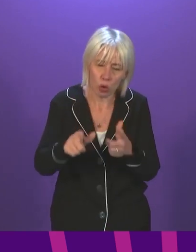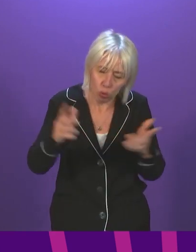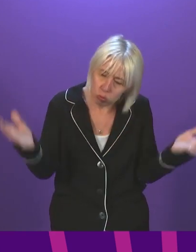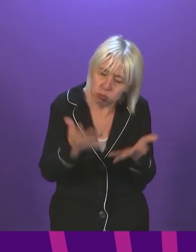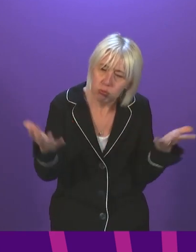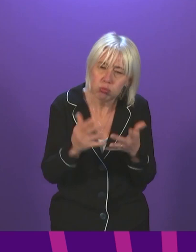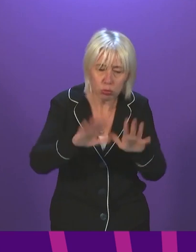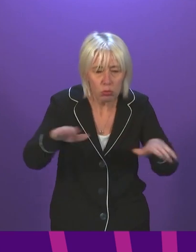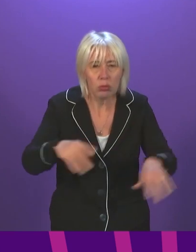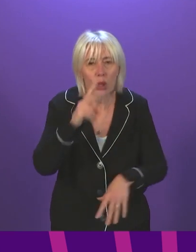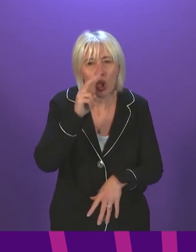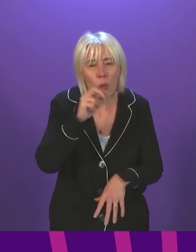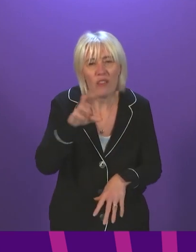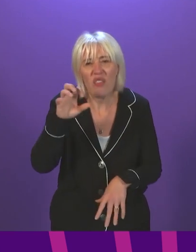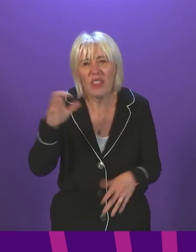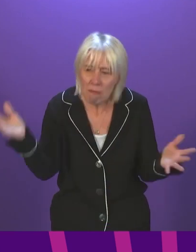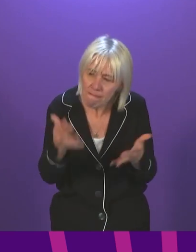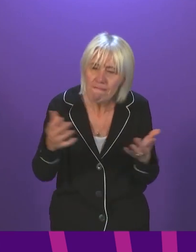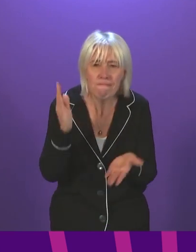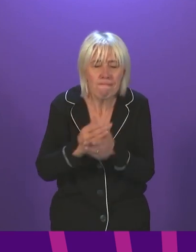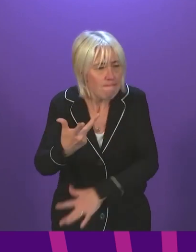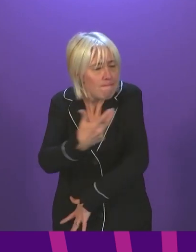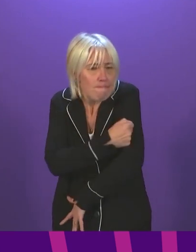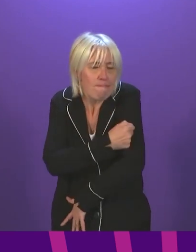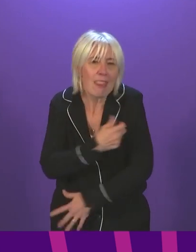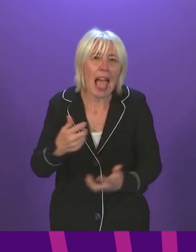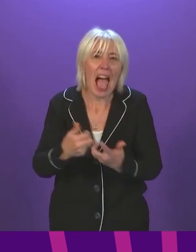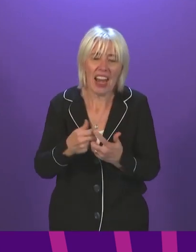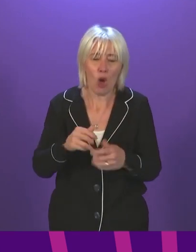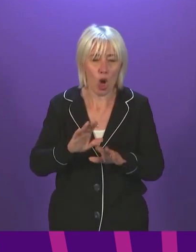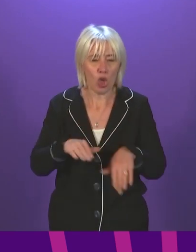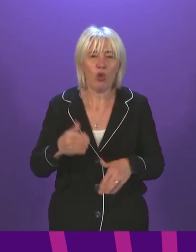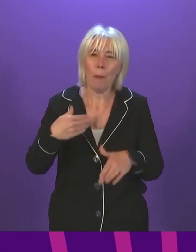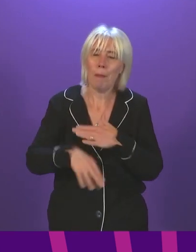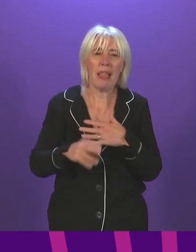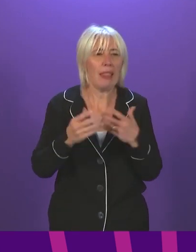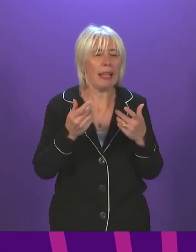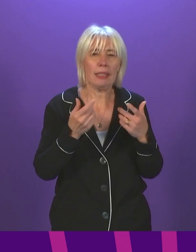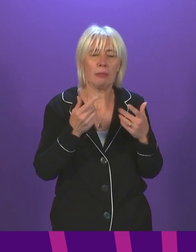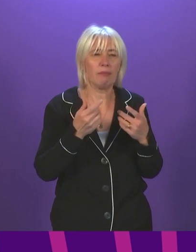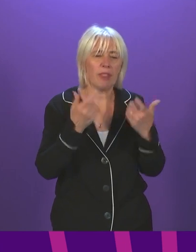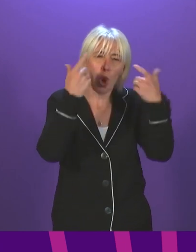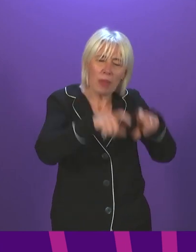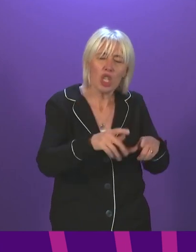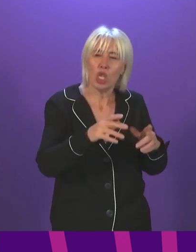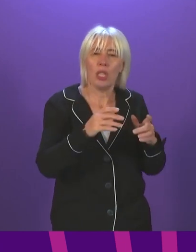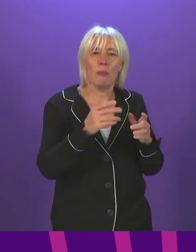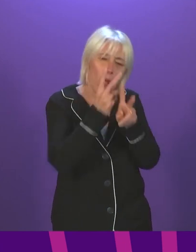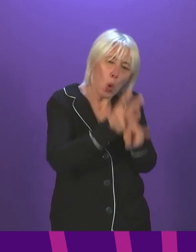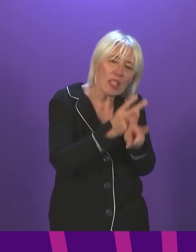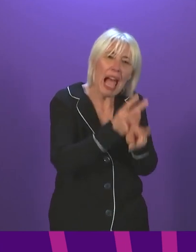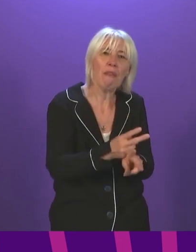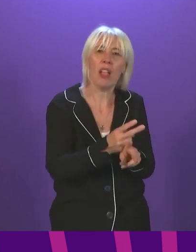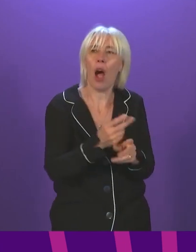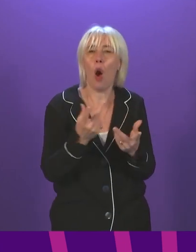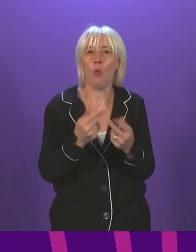vaccine for this specific age group, and how can we encourage looked-after children and particularly young carers to ensure that they get their